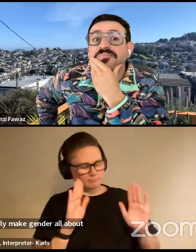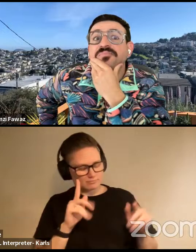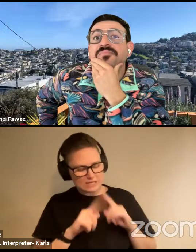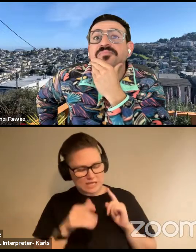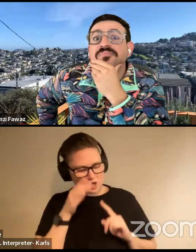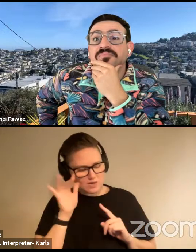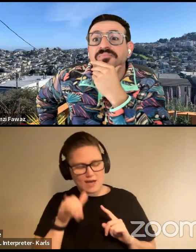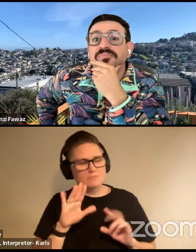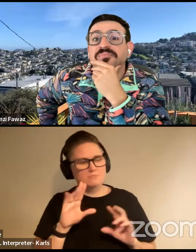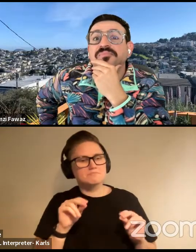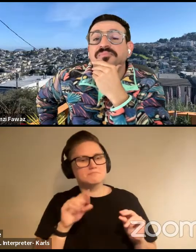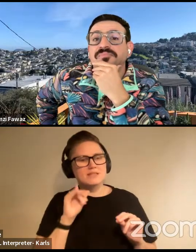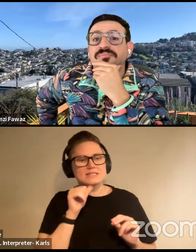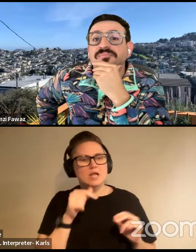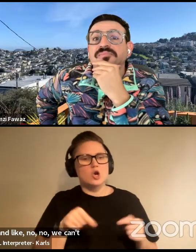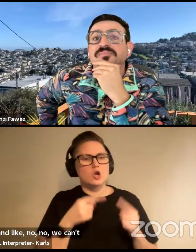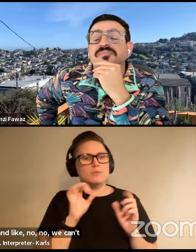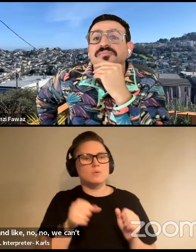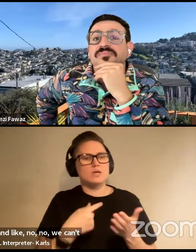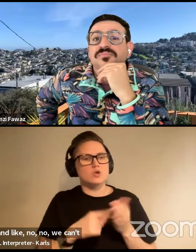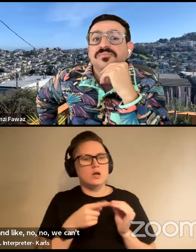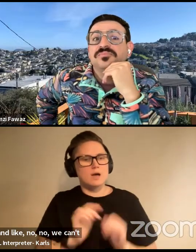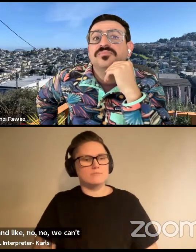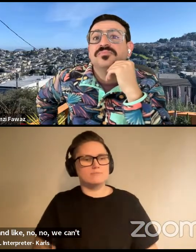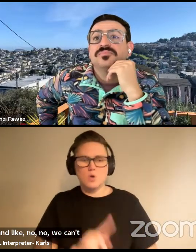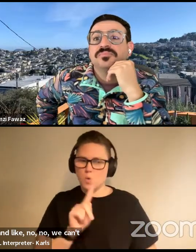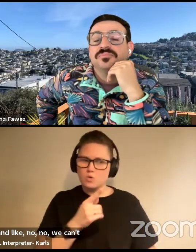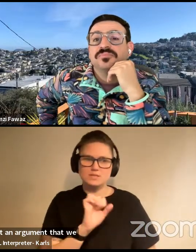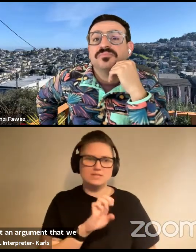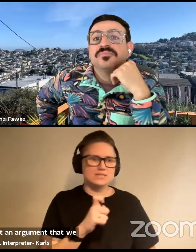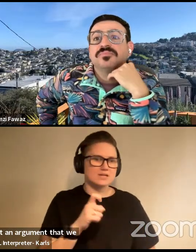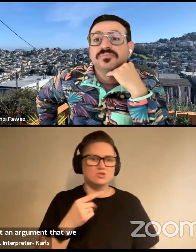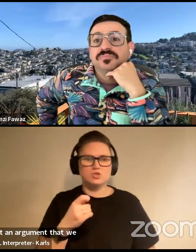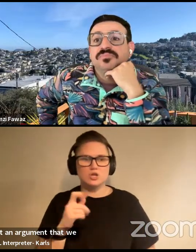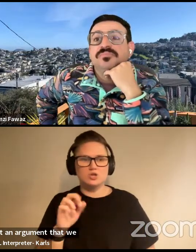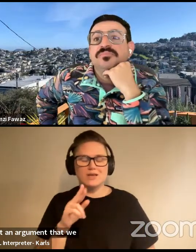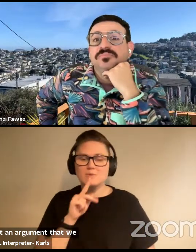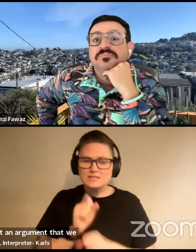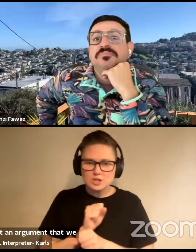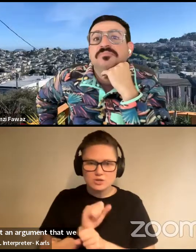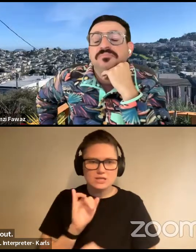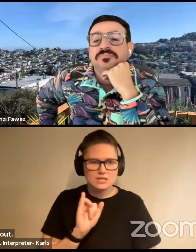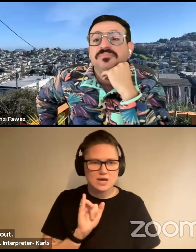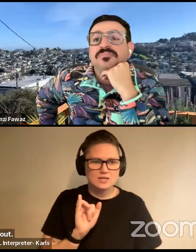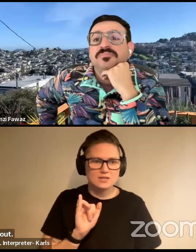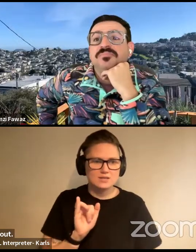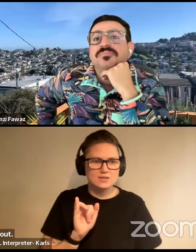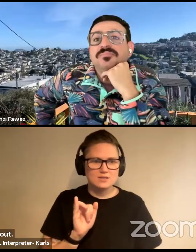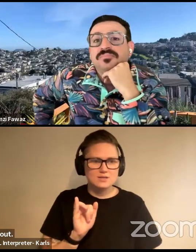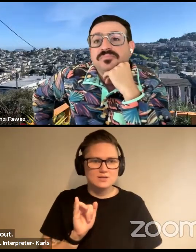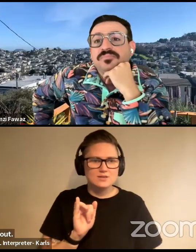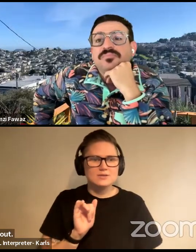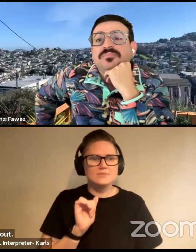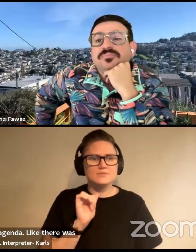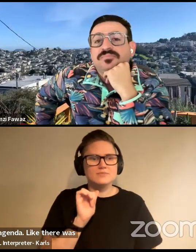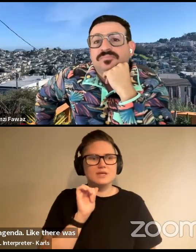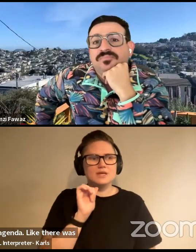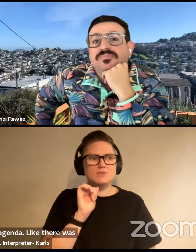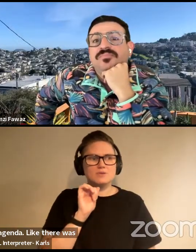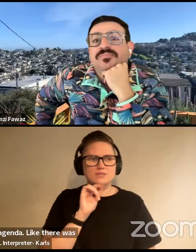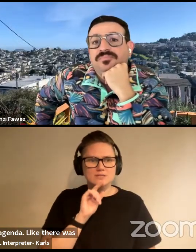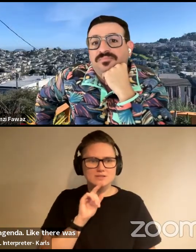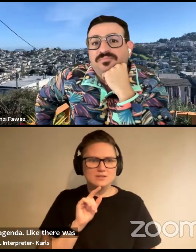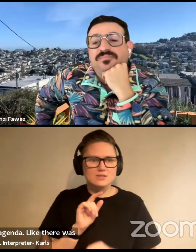that's not an argument that we can talk about. We're talking only about sex or gender. Like there was literally like, it wasn't unintelligible, but it was literally,